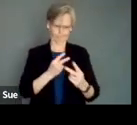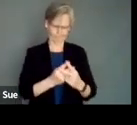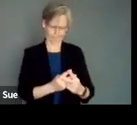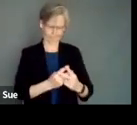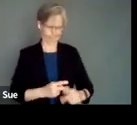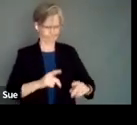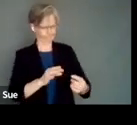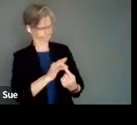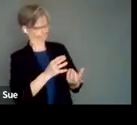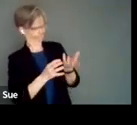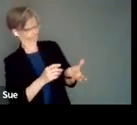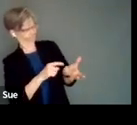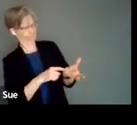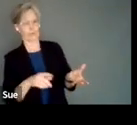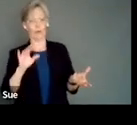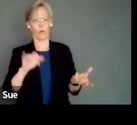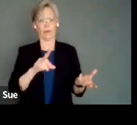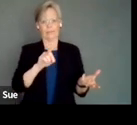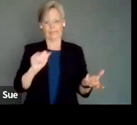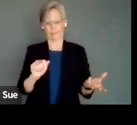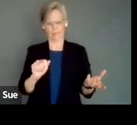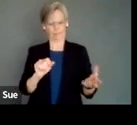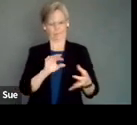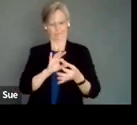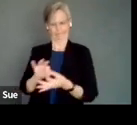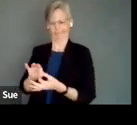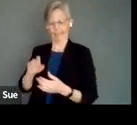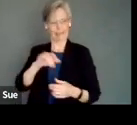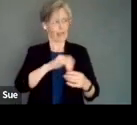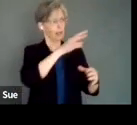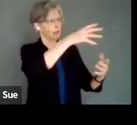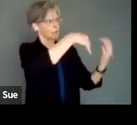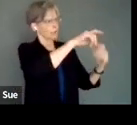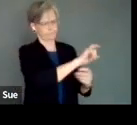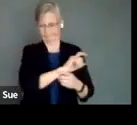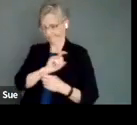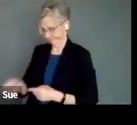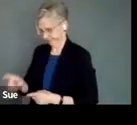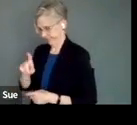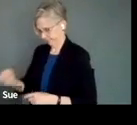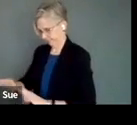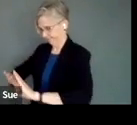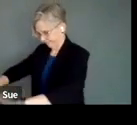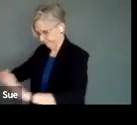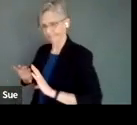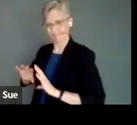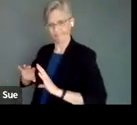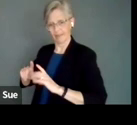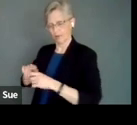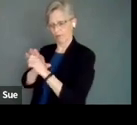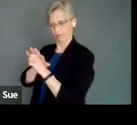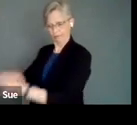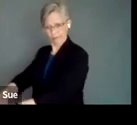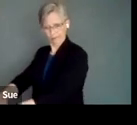and this idea of disable mint, which is an imposed set of social conditions that happen to racialize and oppress certain